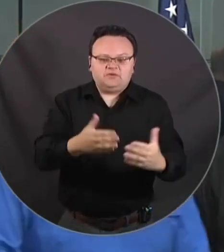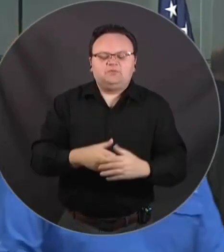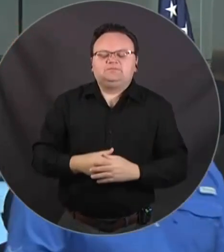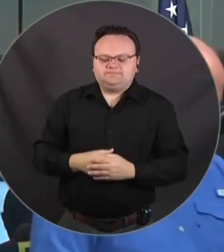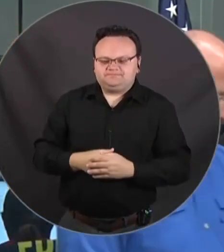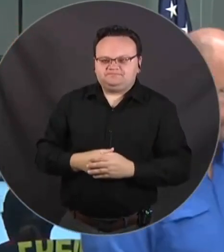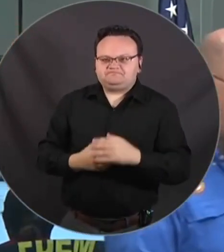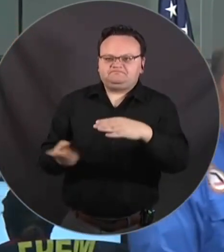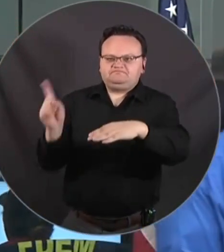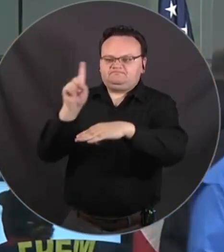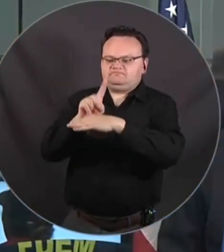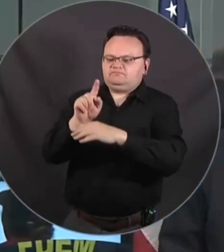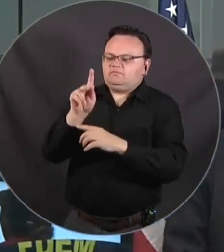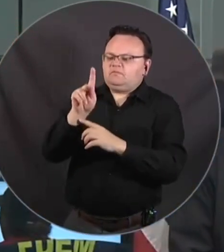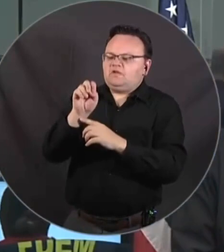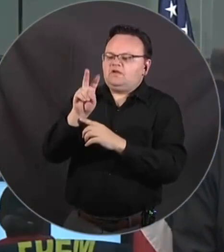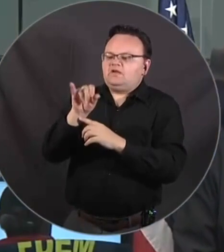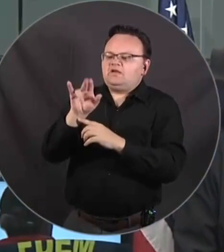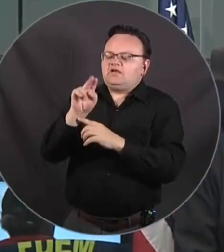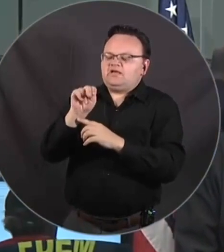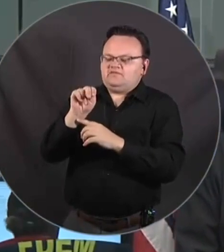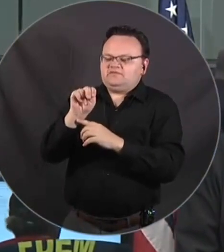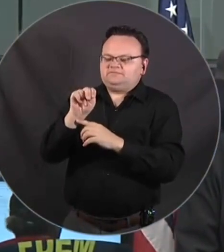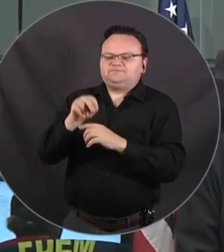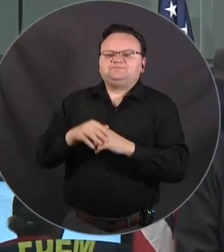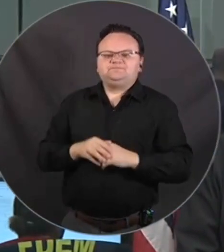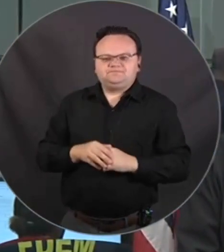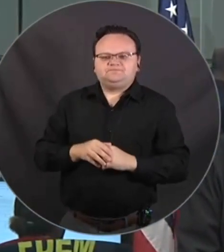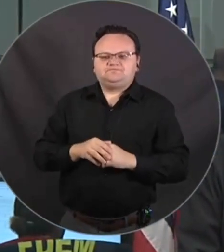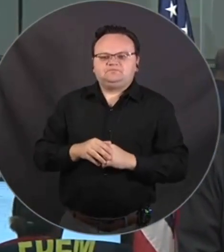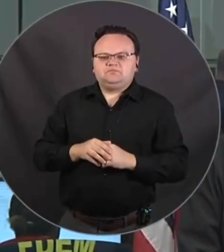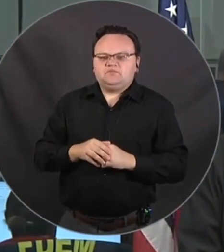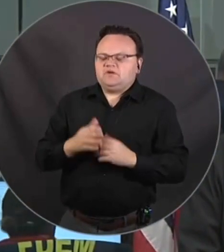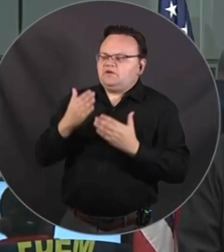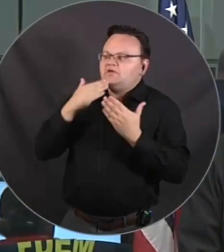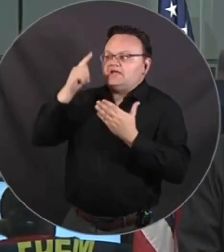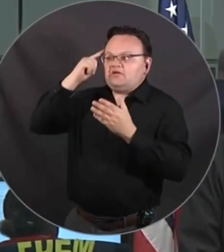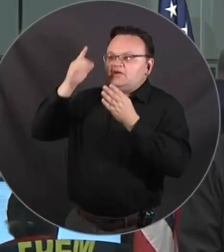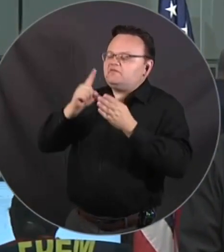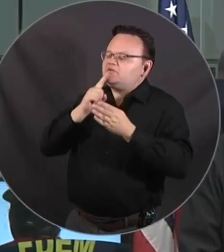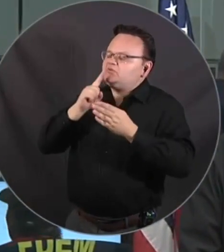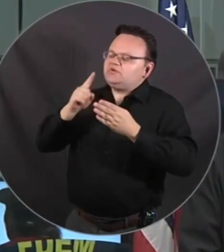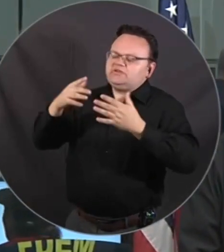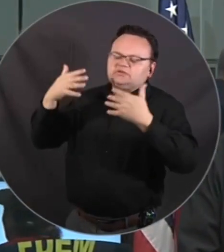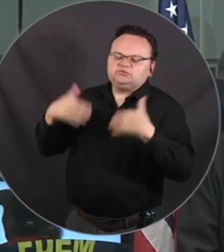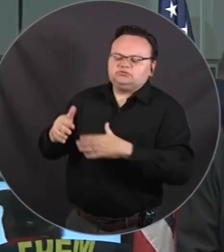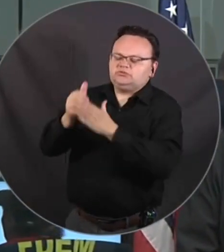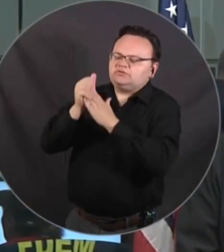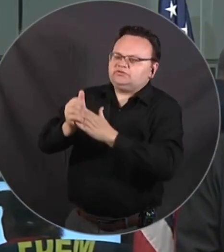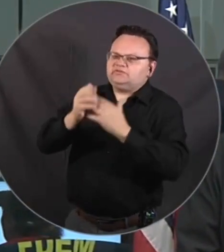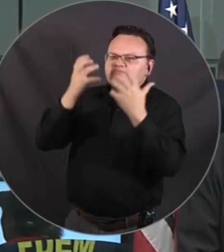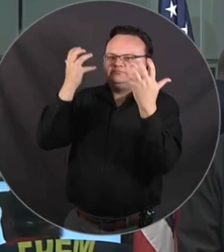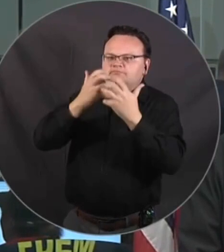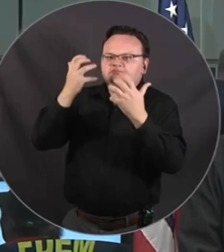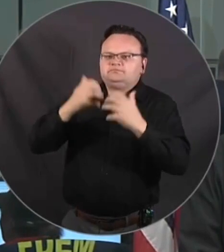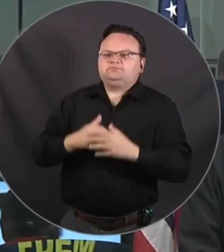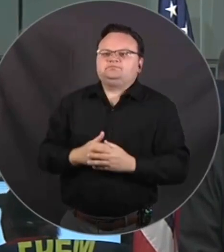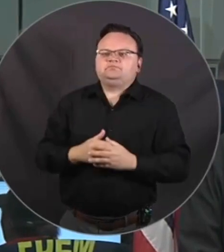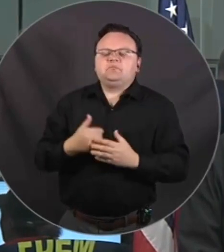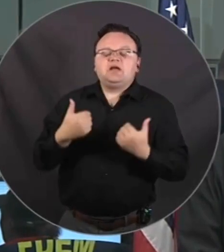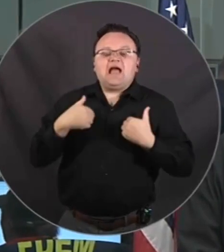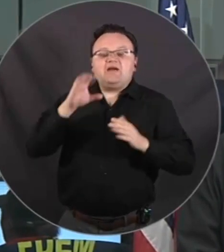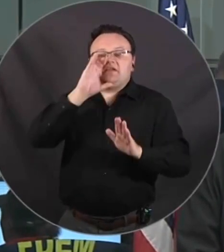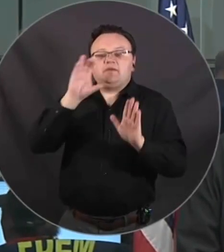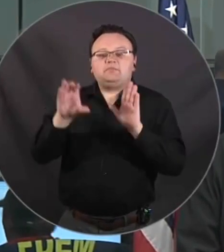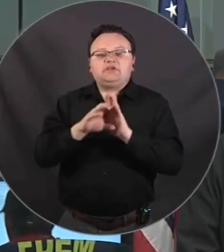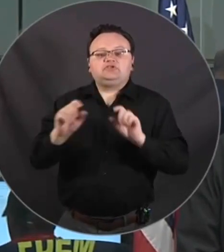Thank you, sir. Once again, Governor, thank you for your leadership. appreciate everything you're doing for us all. I'm going to have a couple of graphics to go over today.